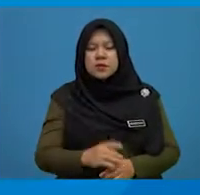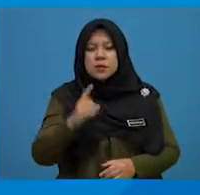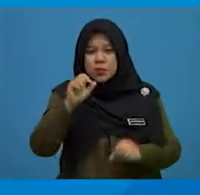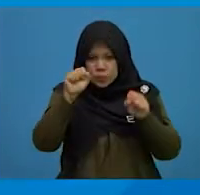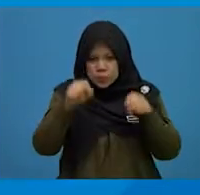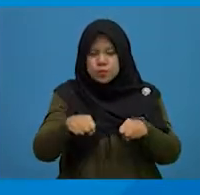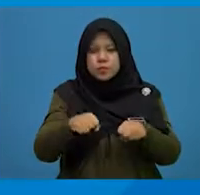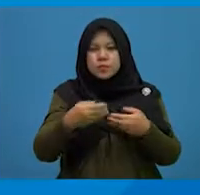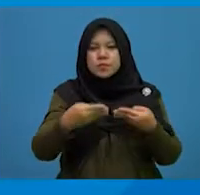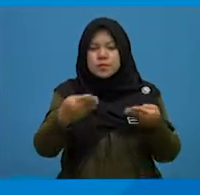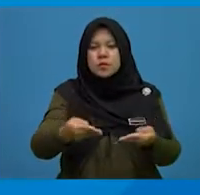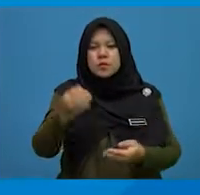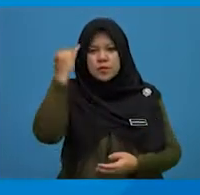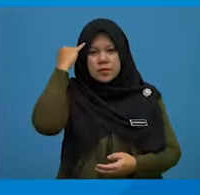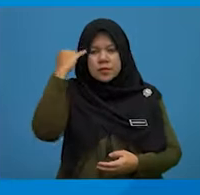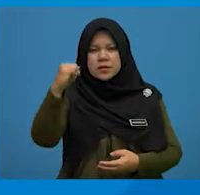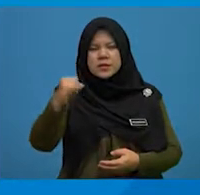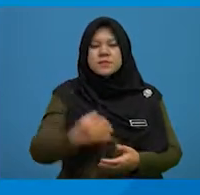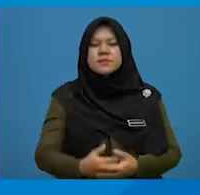surely give you some idea.